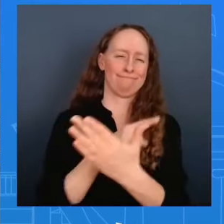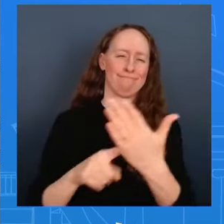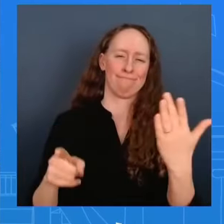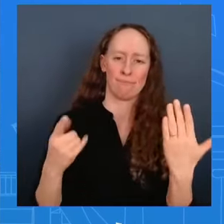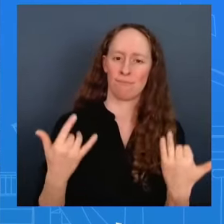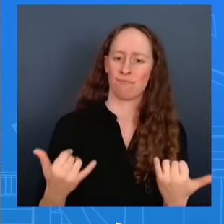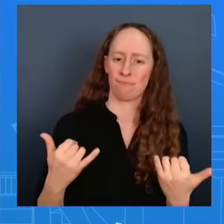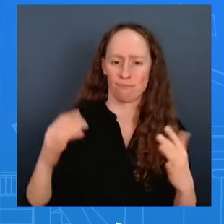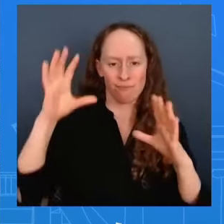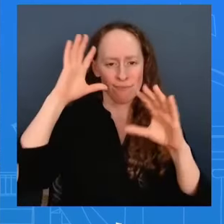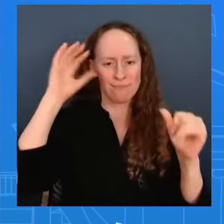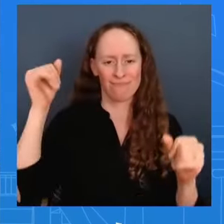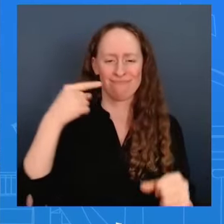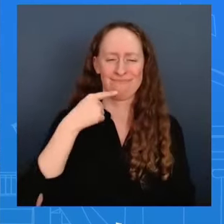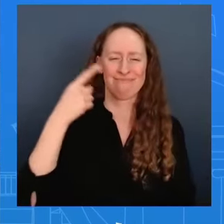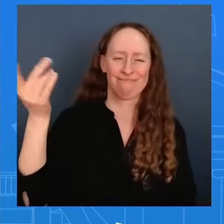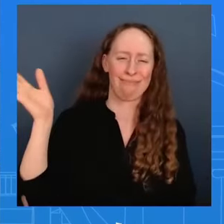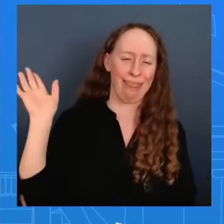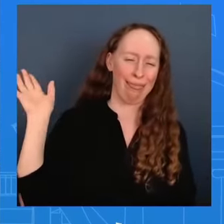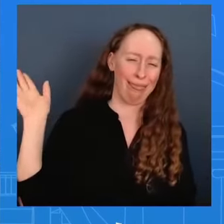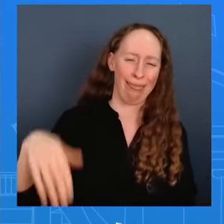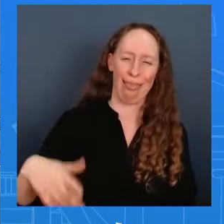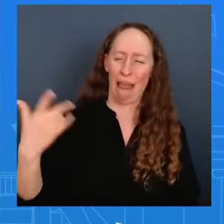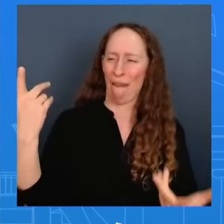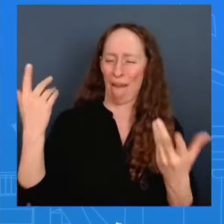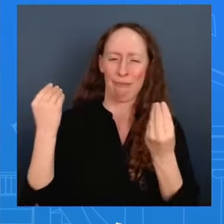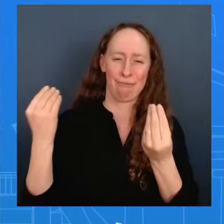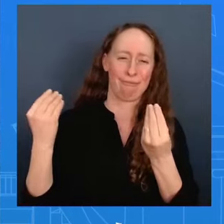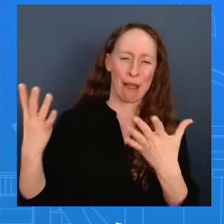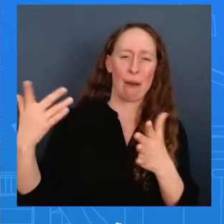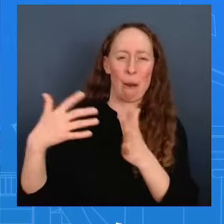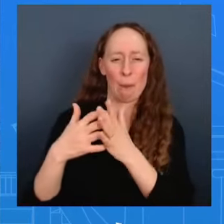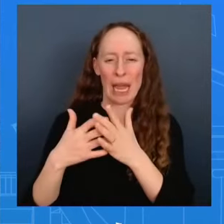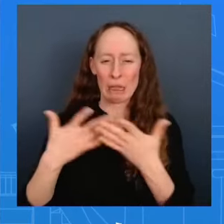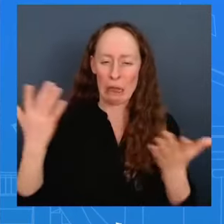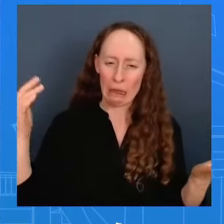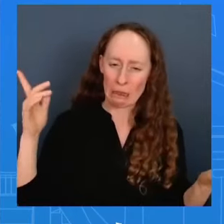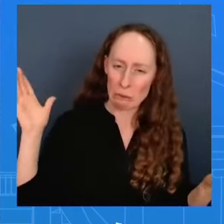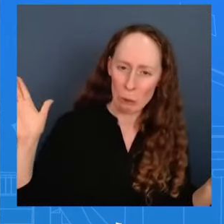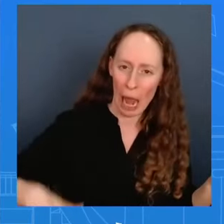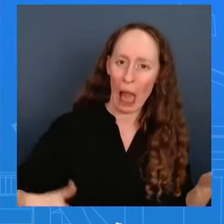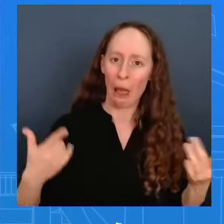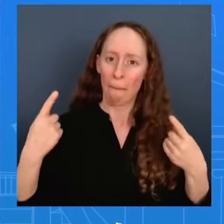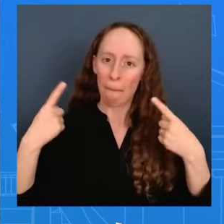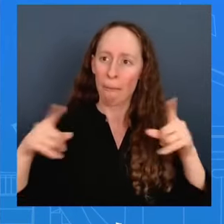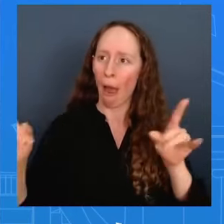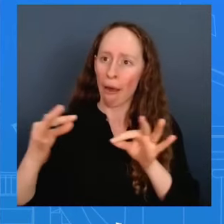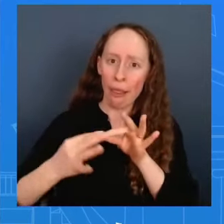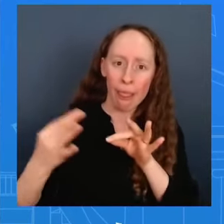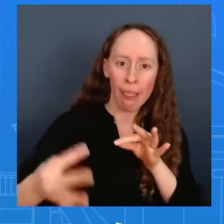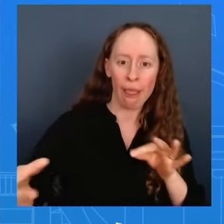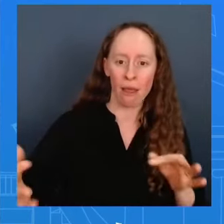attempt saying basically it's too little too late what's your response to that um i would just say that uh